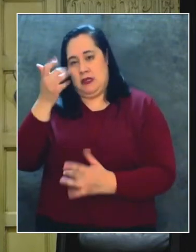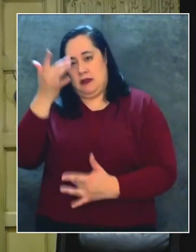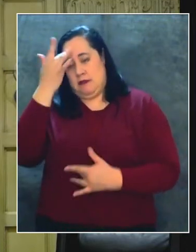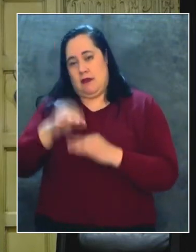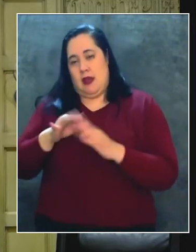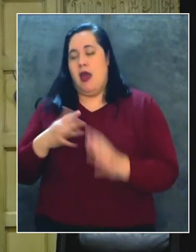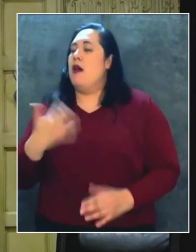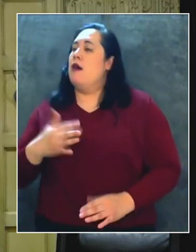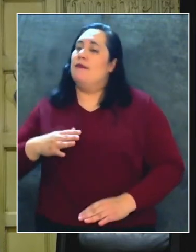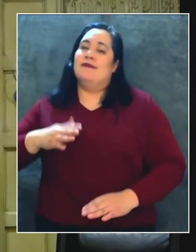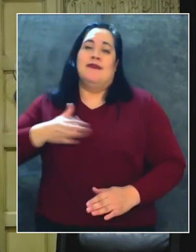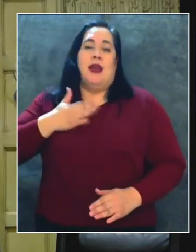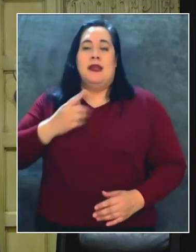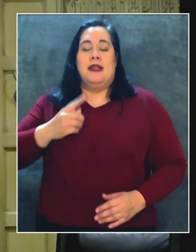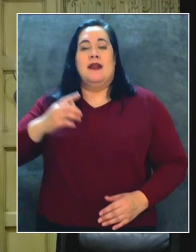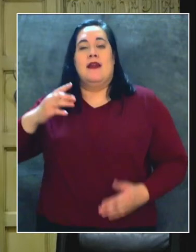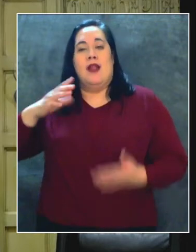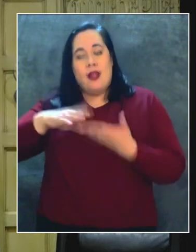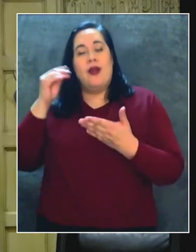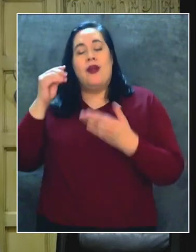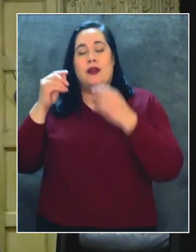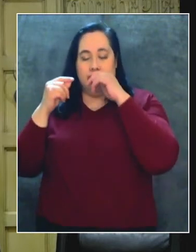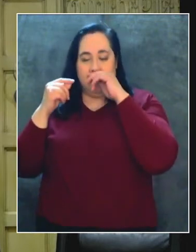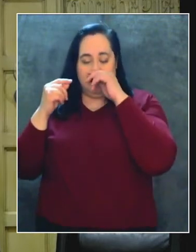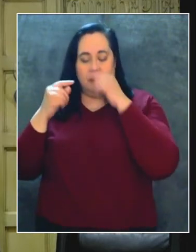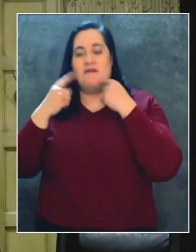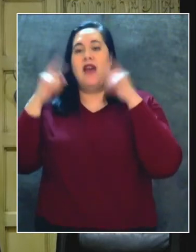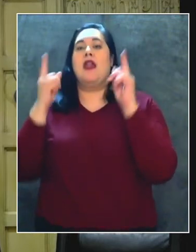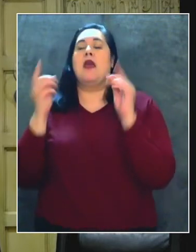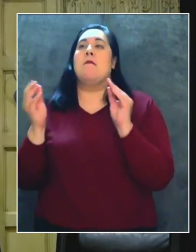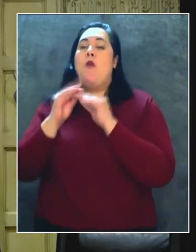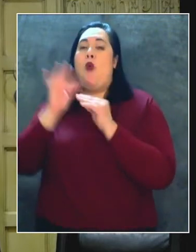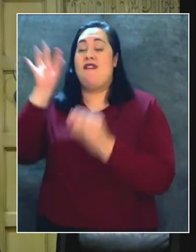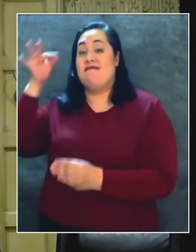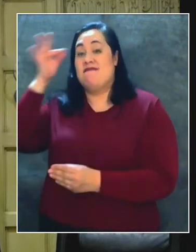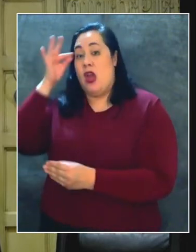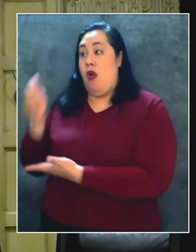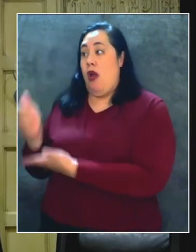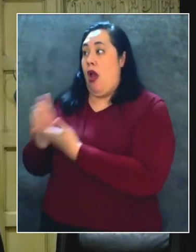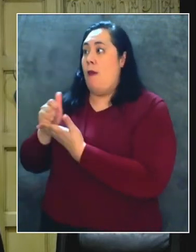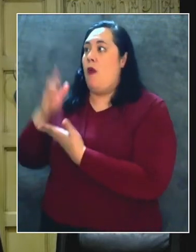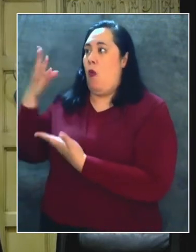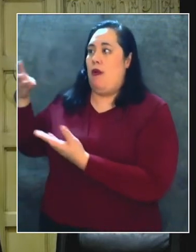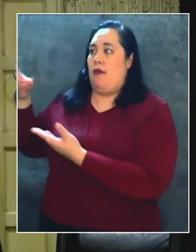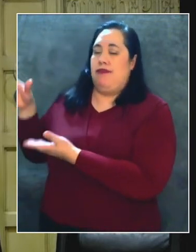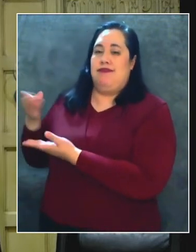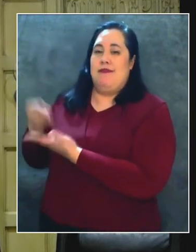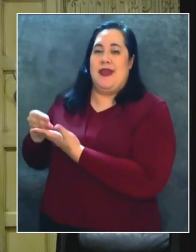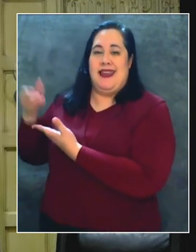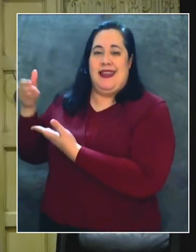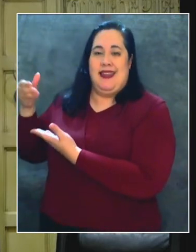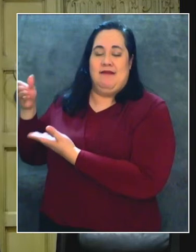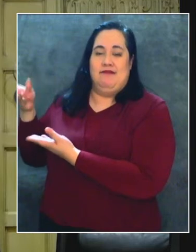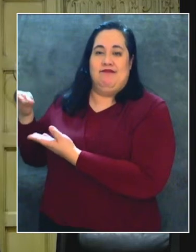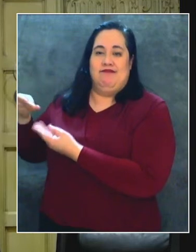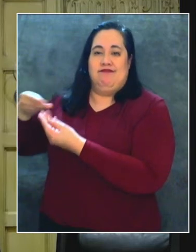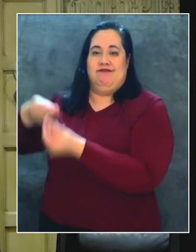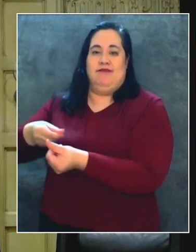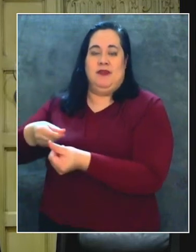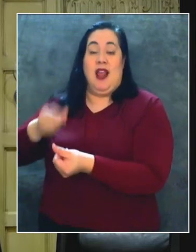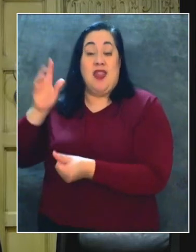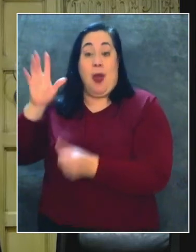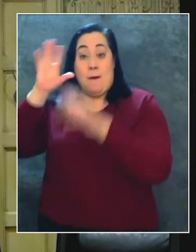saber que finalmente hay más ayuda federal en camino. El presidente finalmente